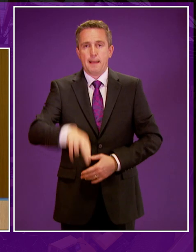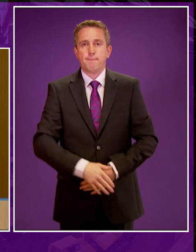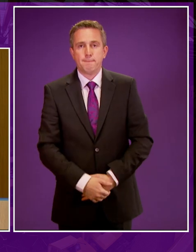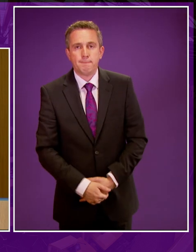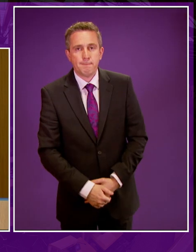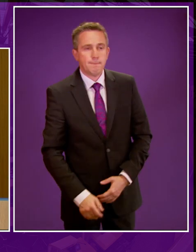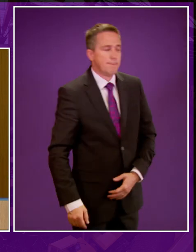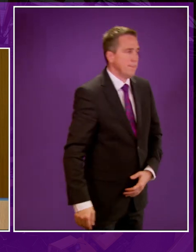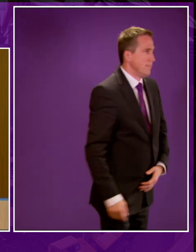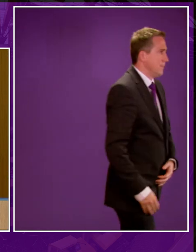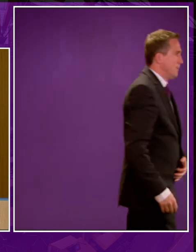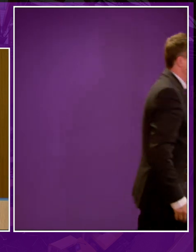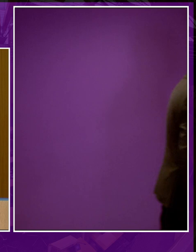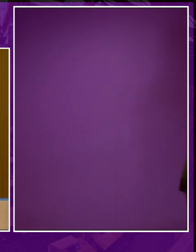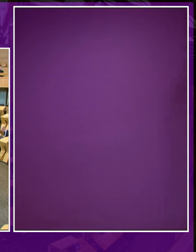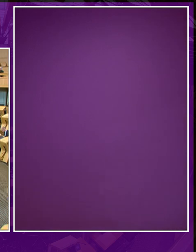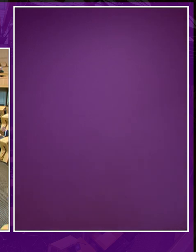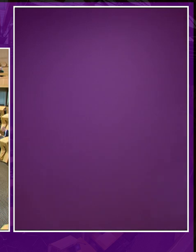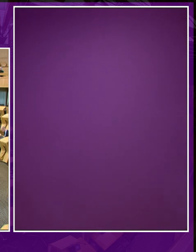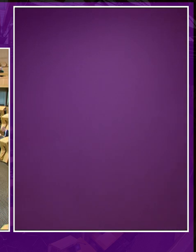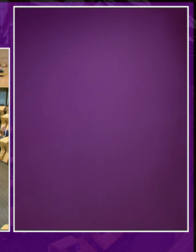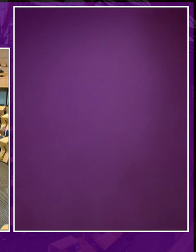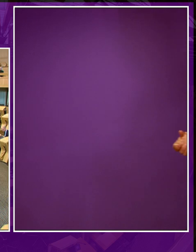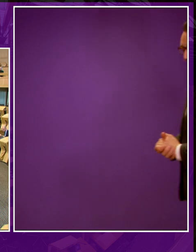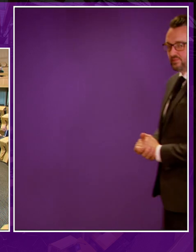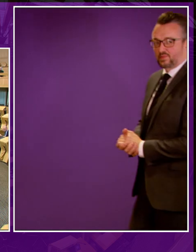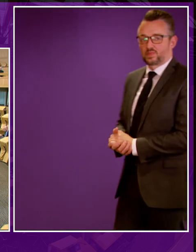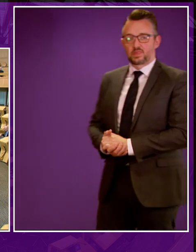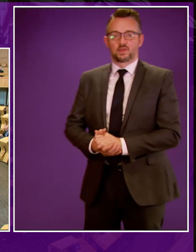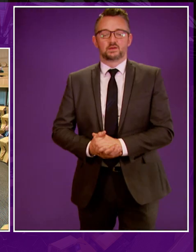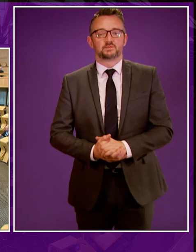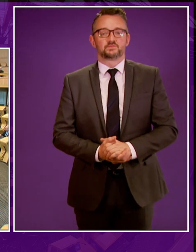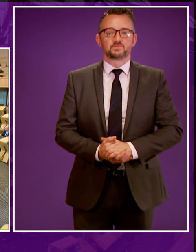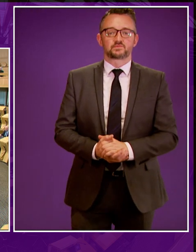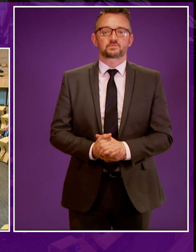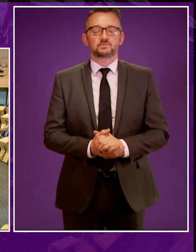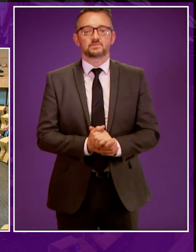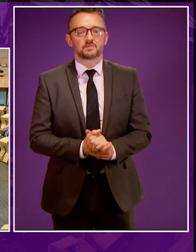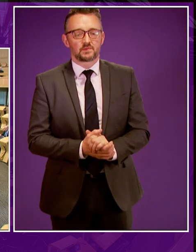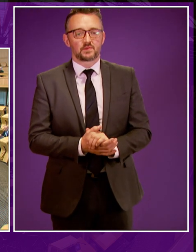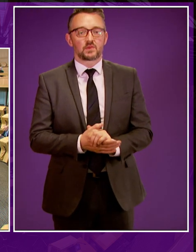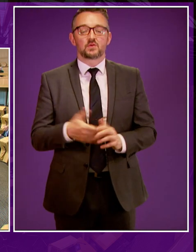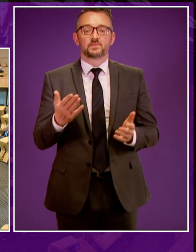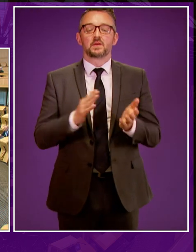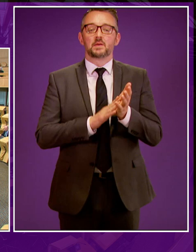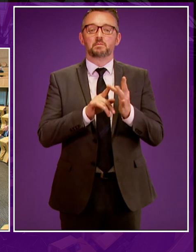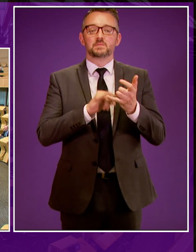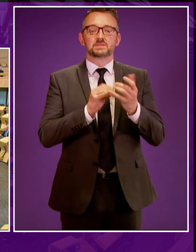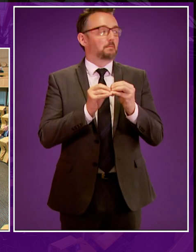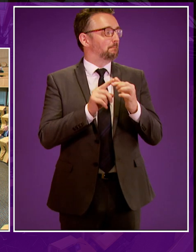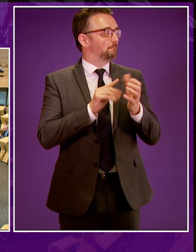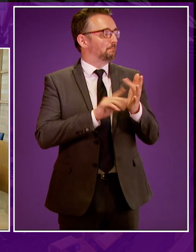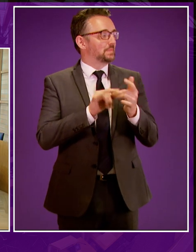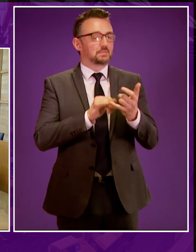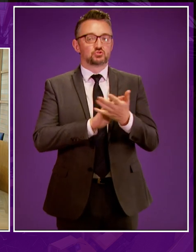I now call Claudia Beamish to speak to and move amendment 8341.1 up to six minutes, please, Ms. Beamish. Thank you,